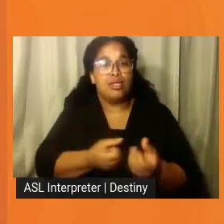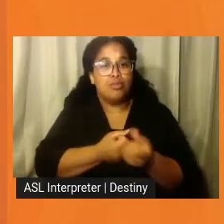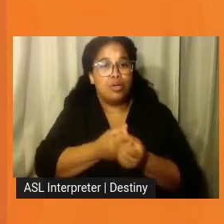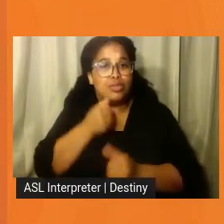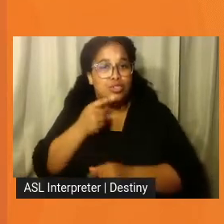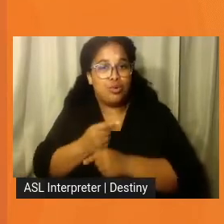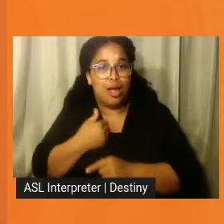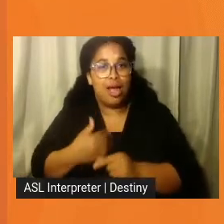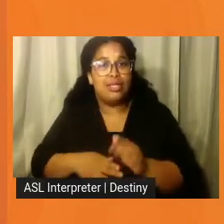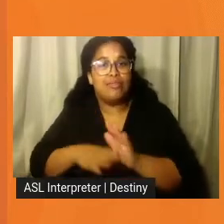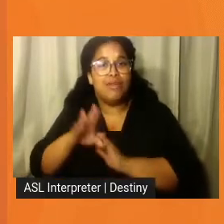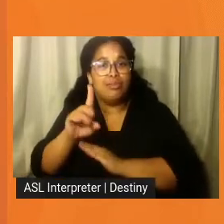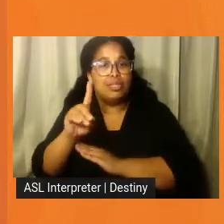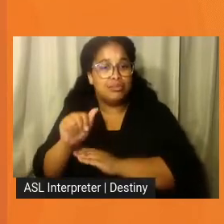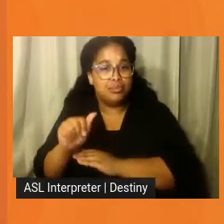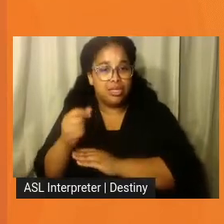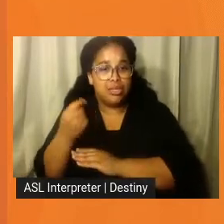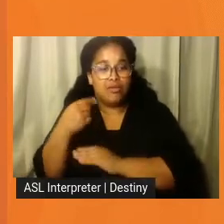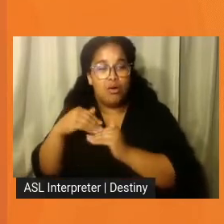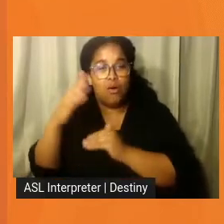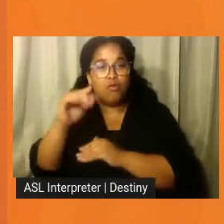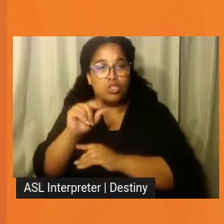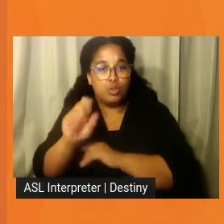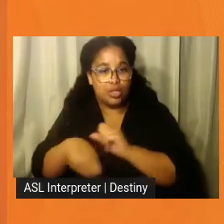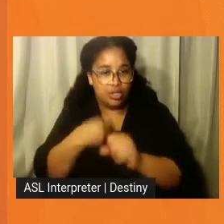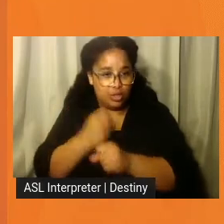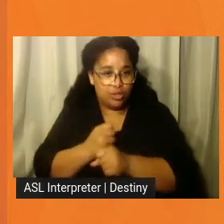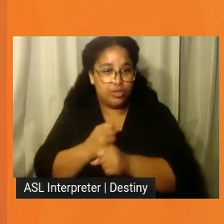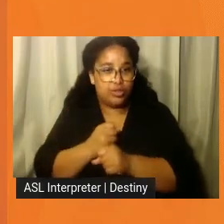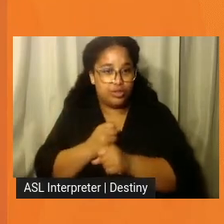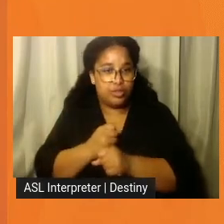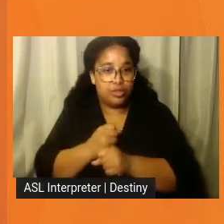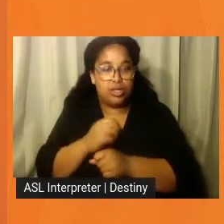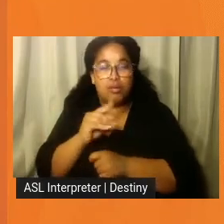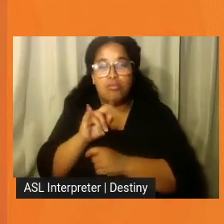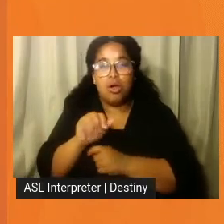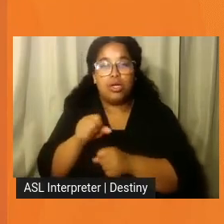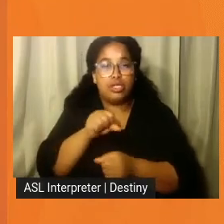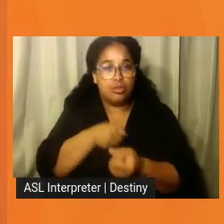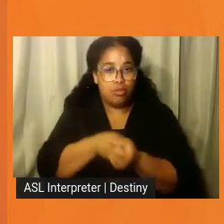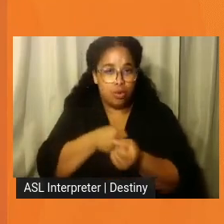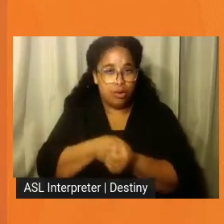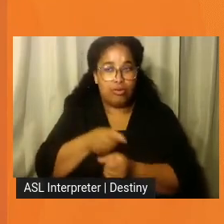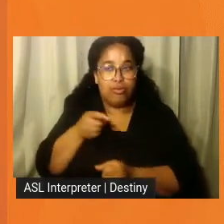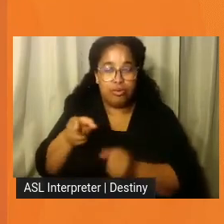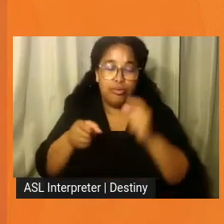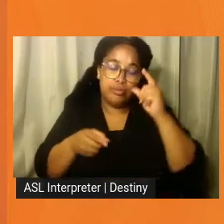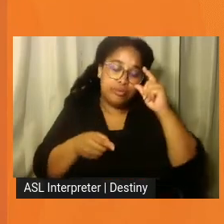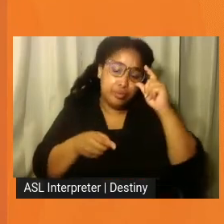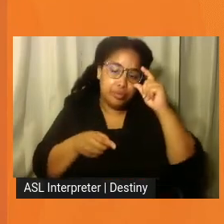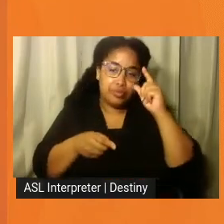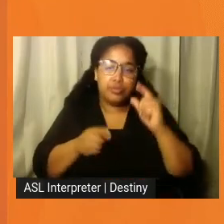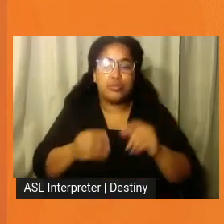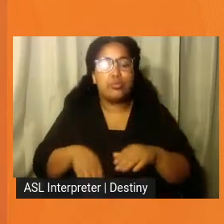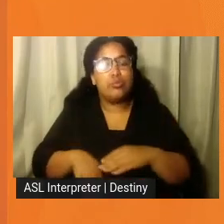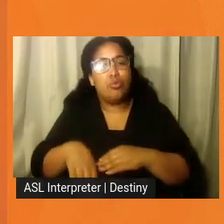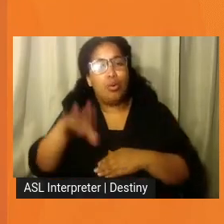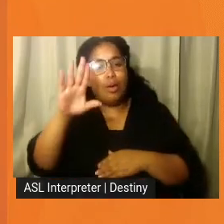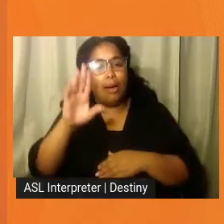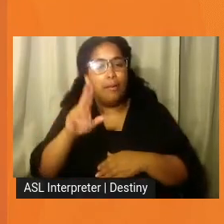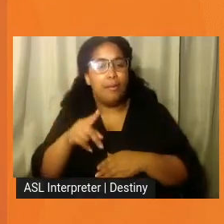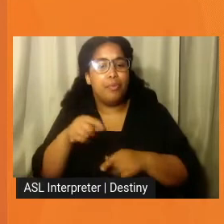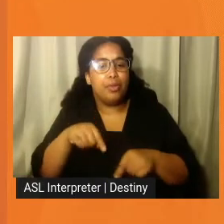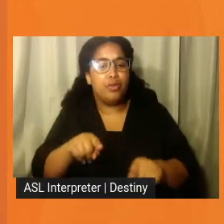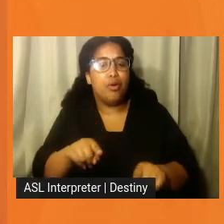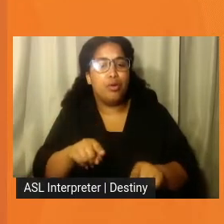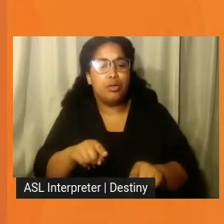who had a developmental disability for over 20 years. Marty supported her. Growing up in, growing up during